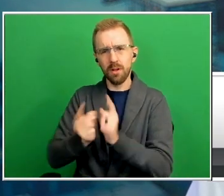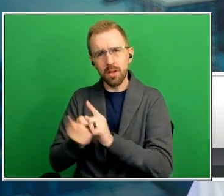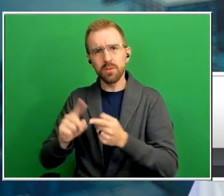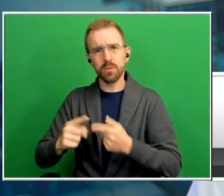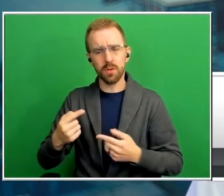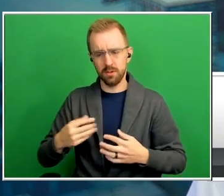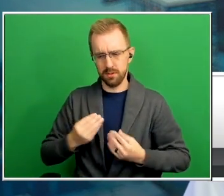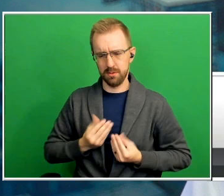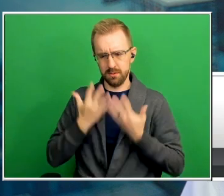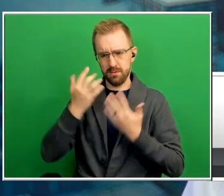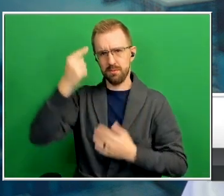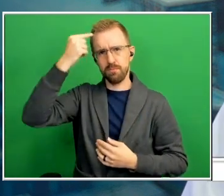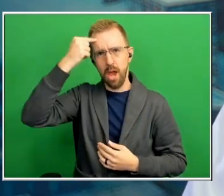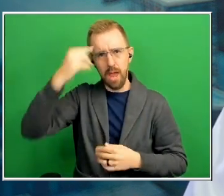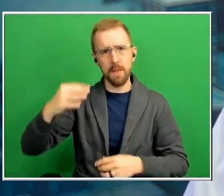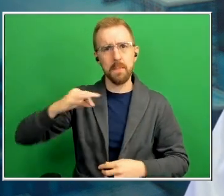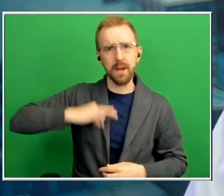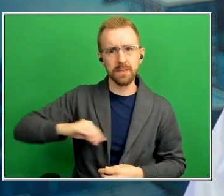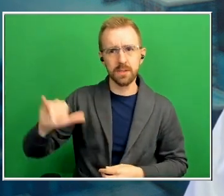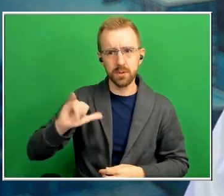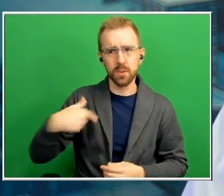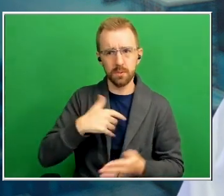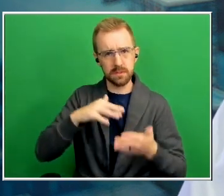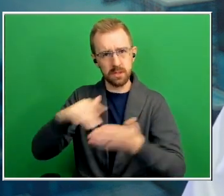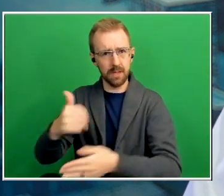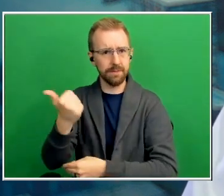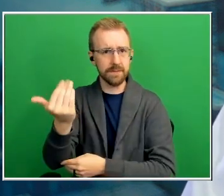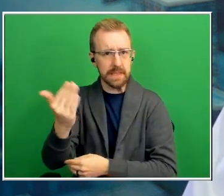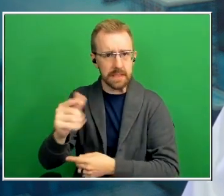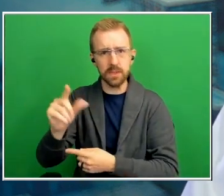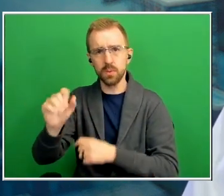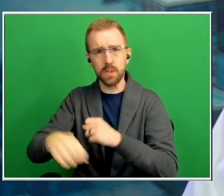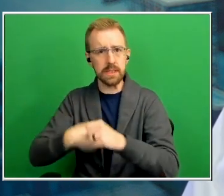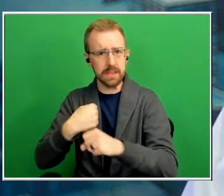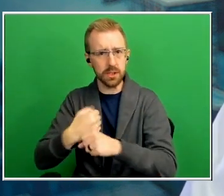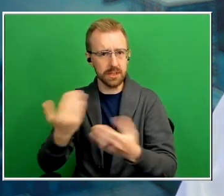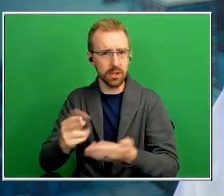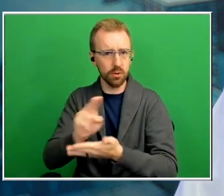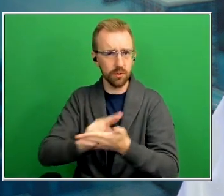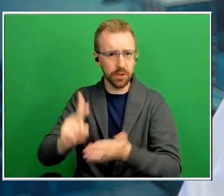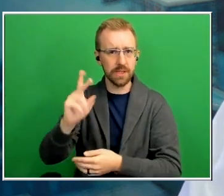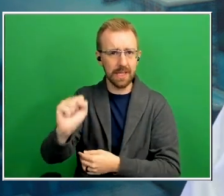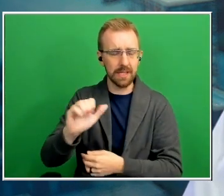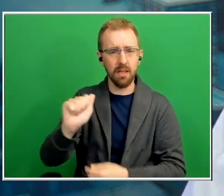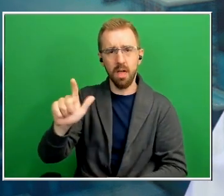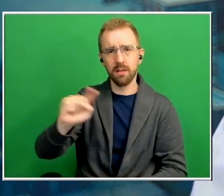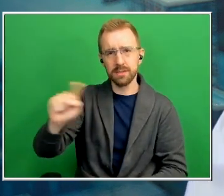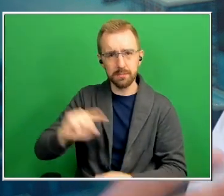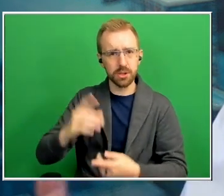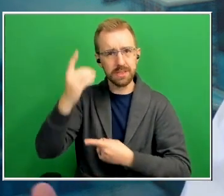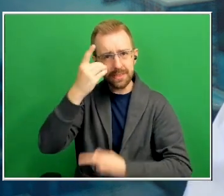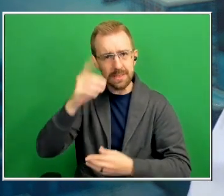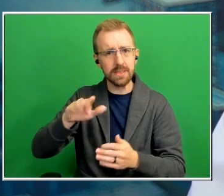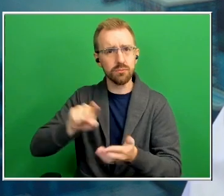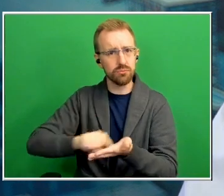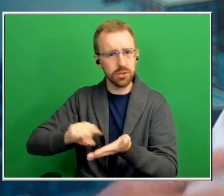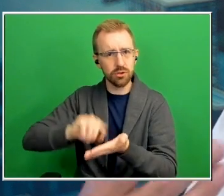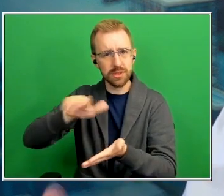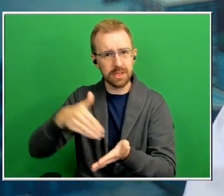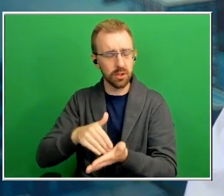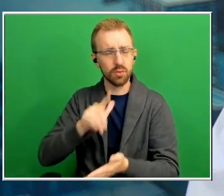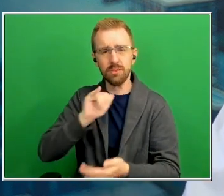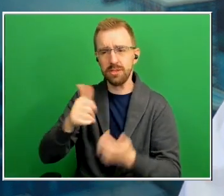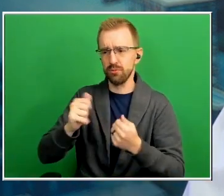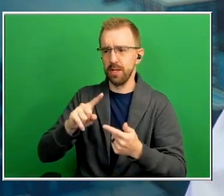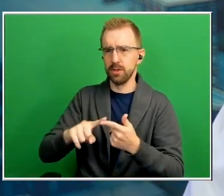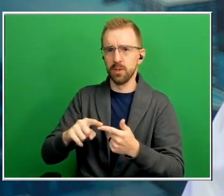something we've been studying for 15 20 years here at the University of Kansas Alzheimer's Disease Research Center really trying to understand how